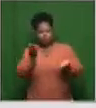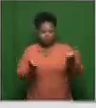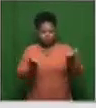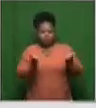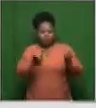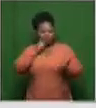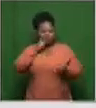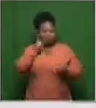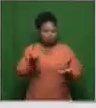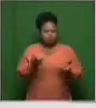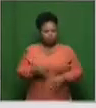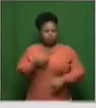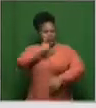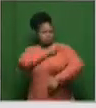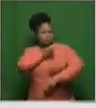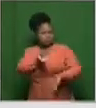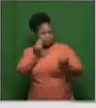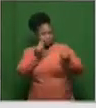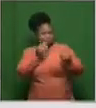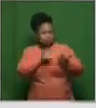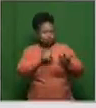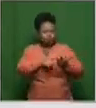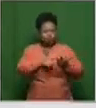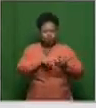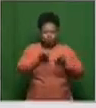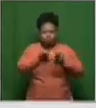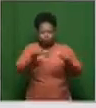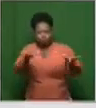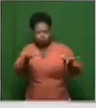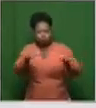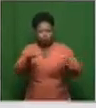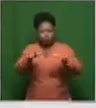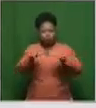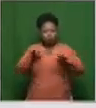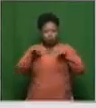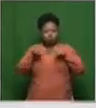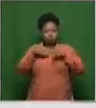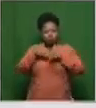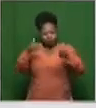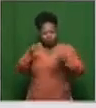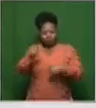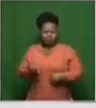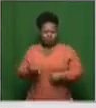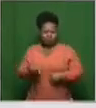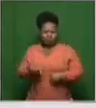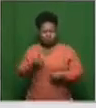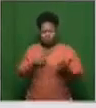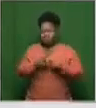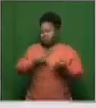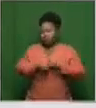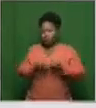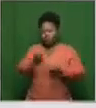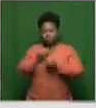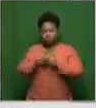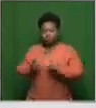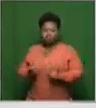benefits of getting a vaccine out there and stopping the transmission of this virus versus trying to push a vaccine much